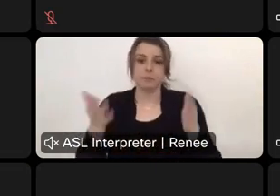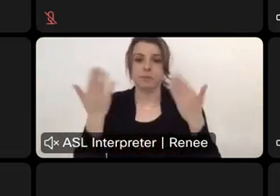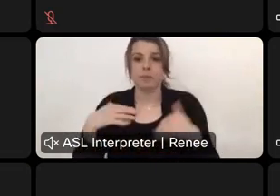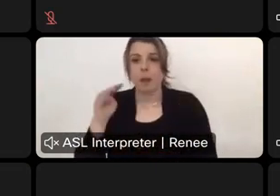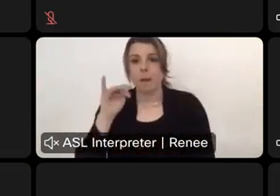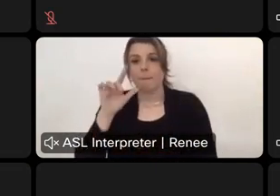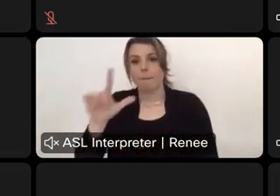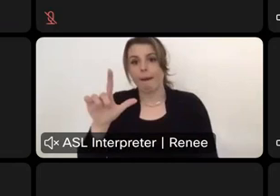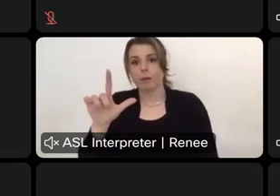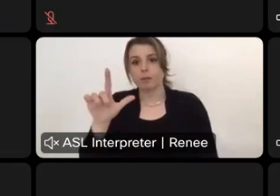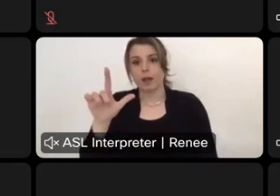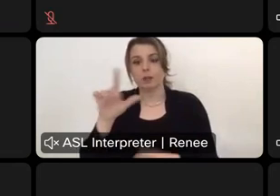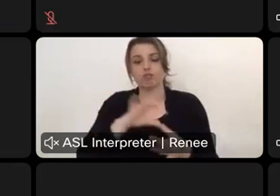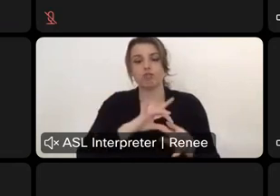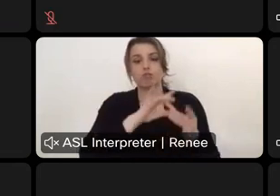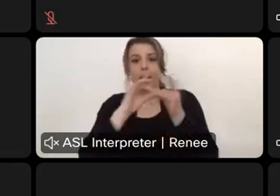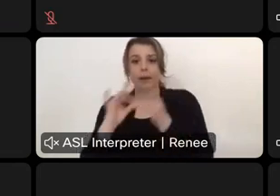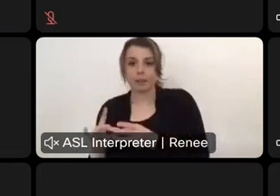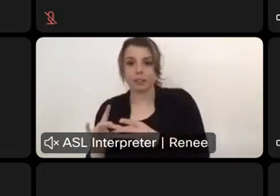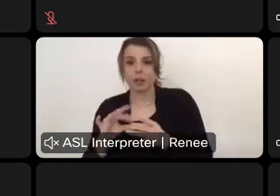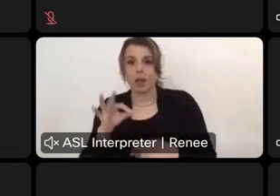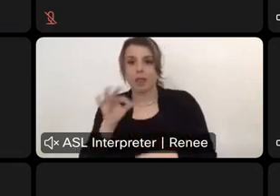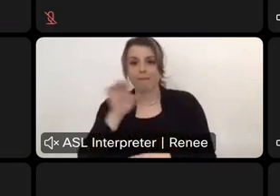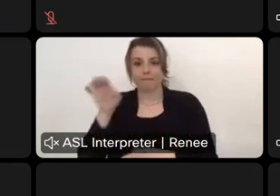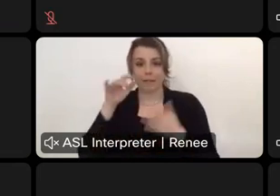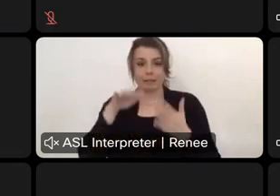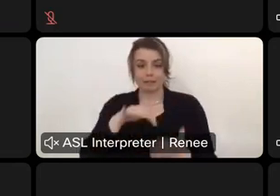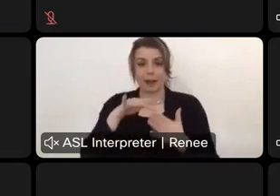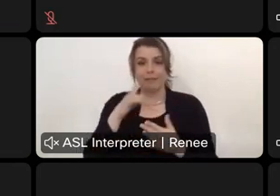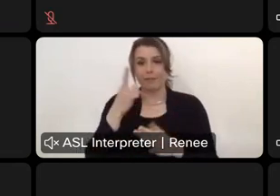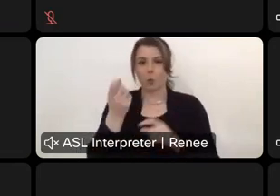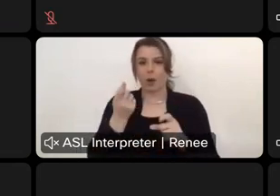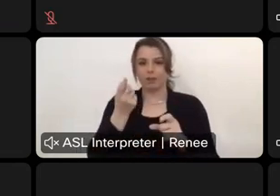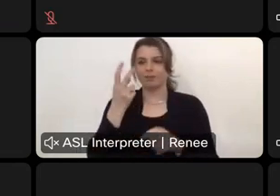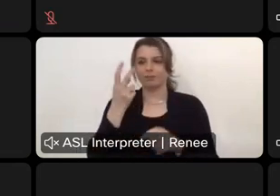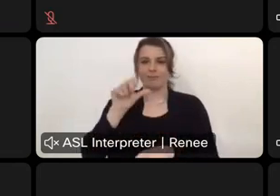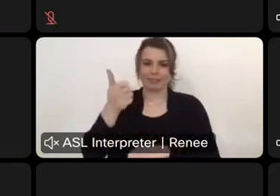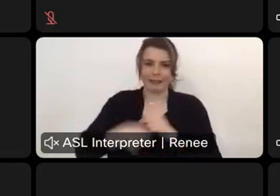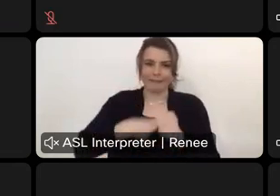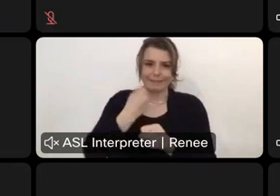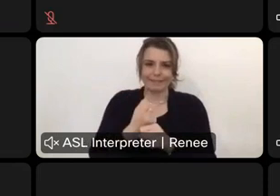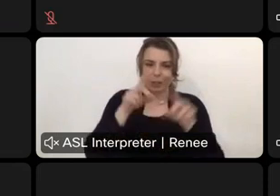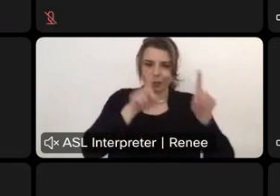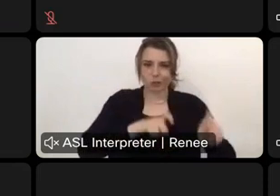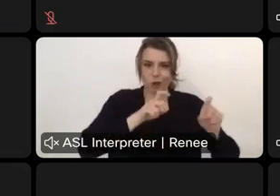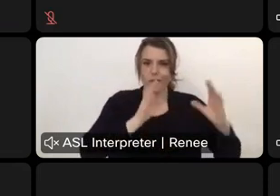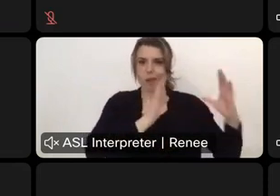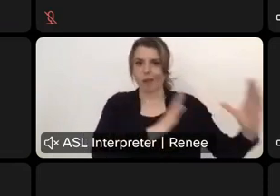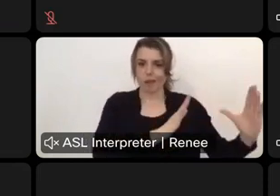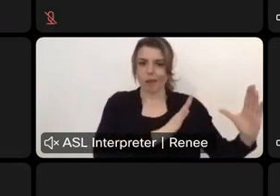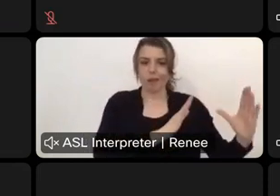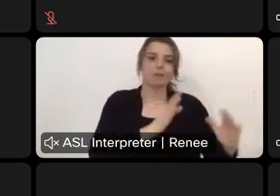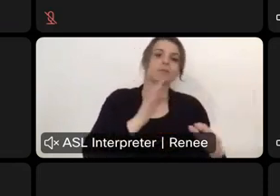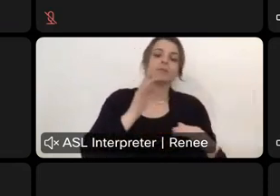For parity for paddle drop fees, the fee study uses a single decade old survey. It even goes as far as citing private water